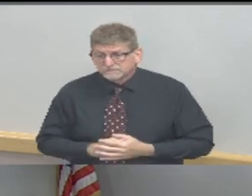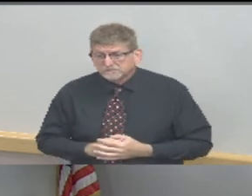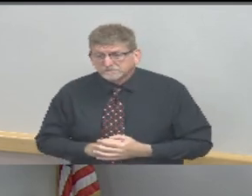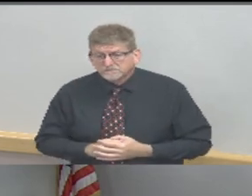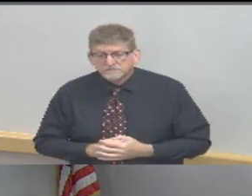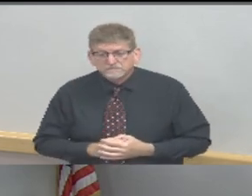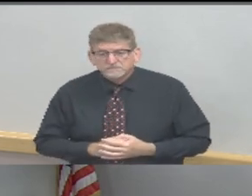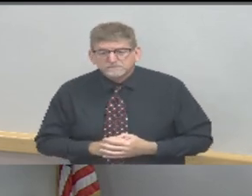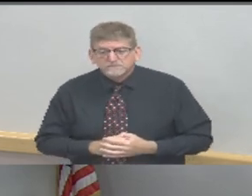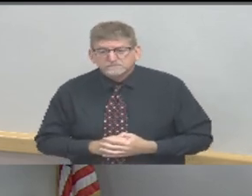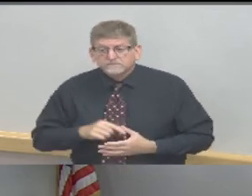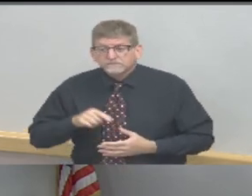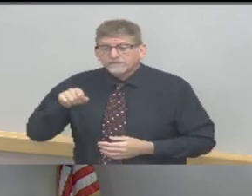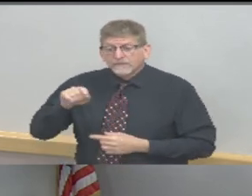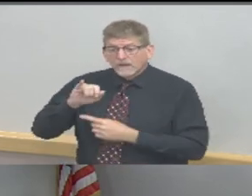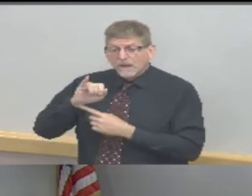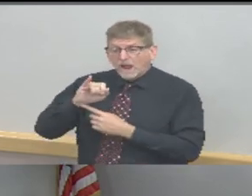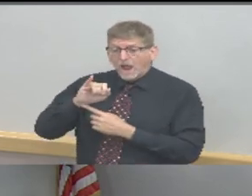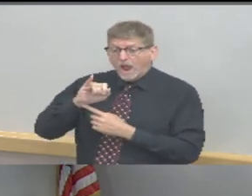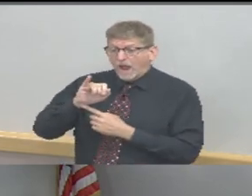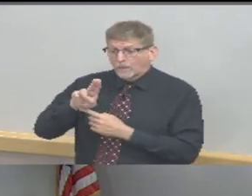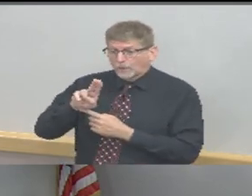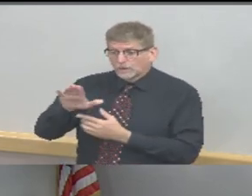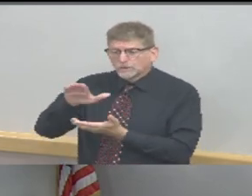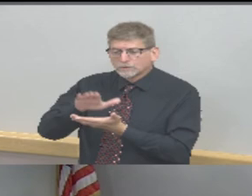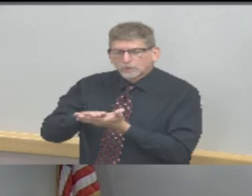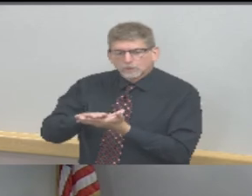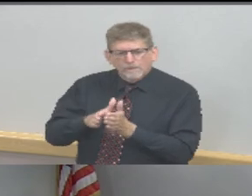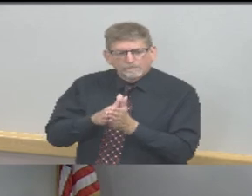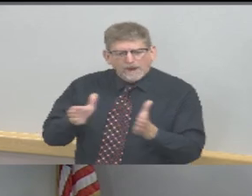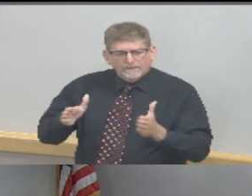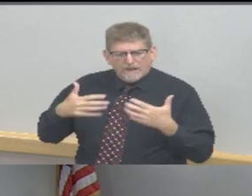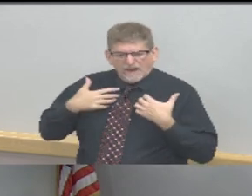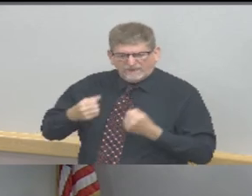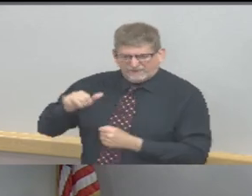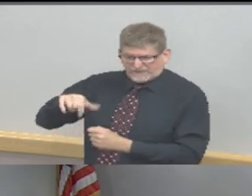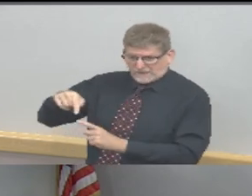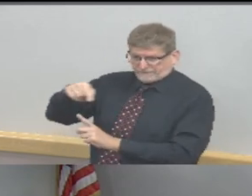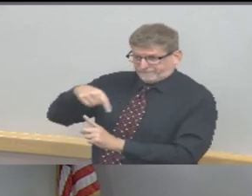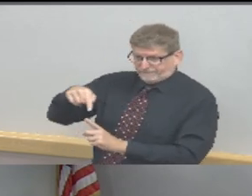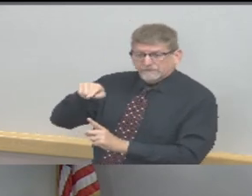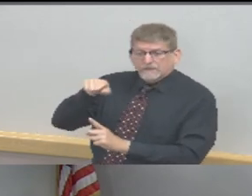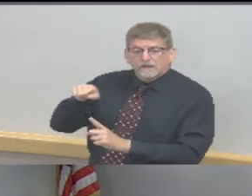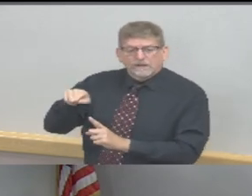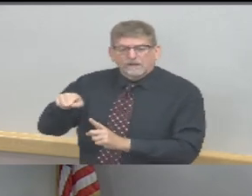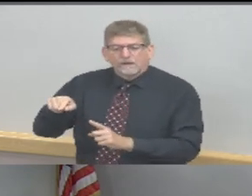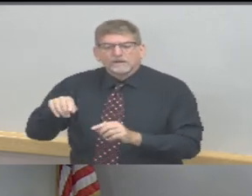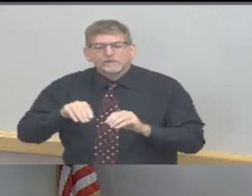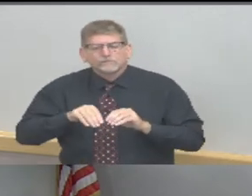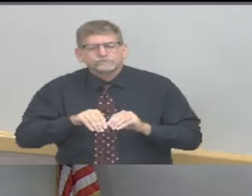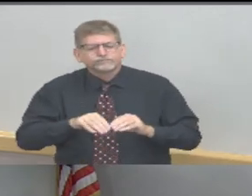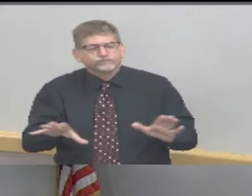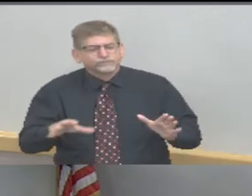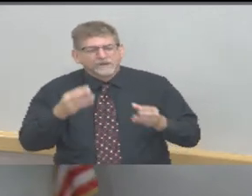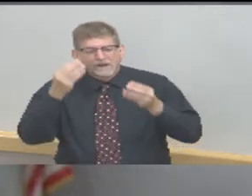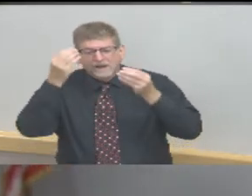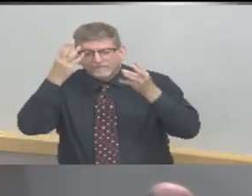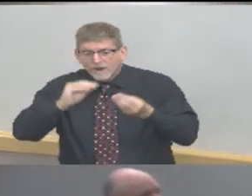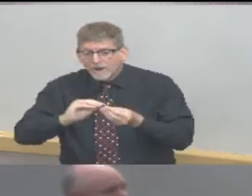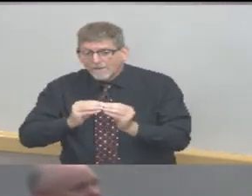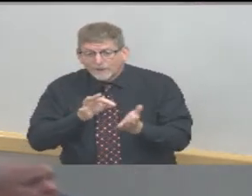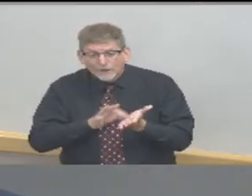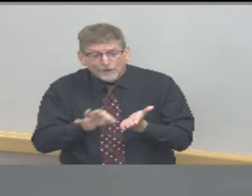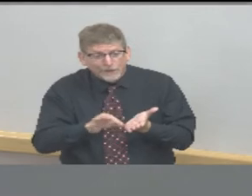School of Public Health released data from its first phase of its COVID-19